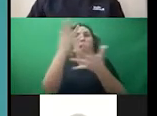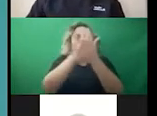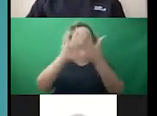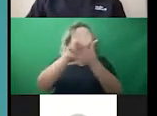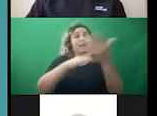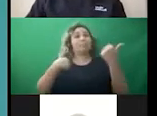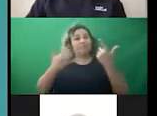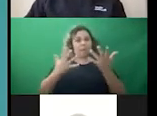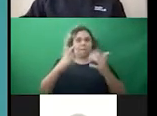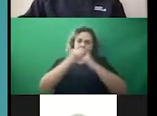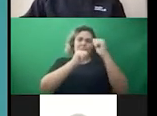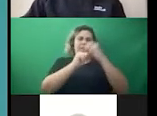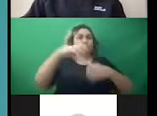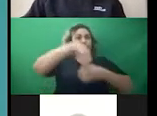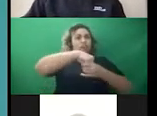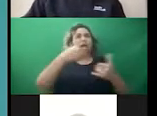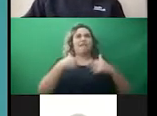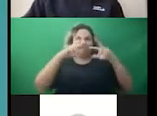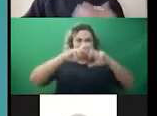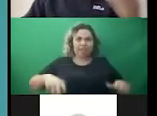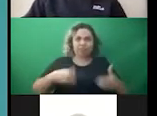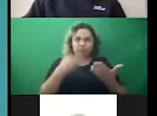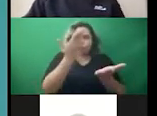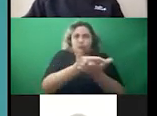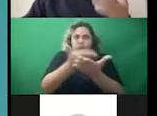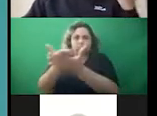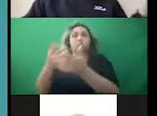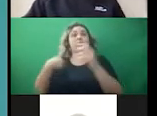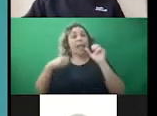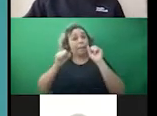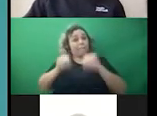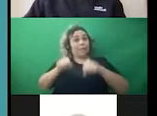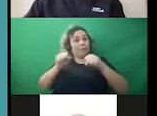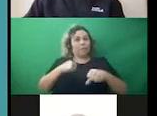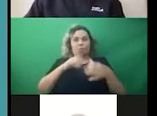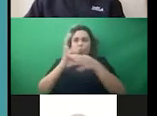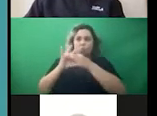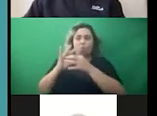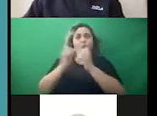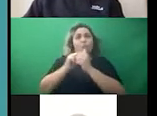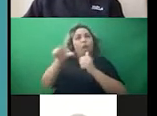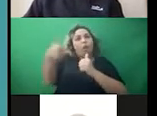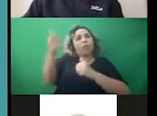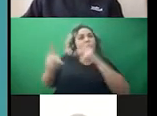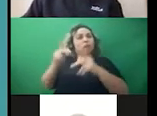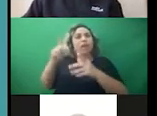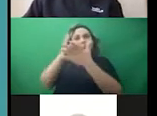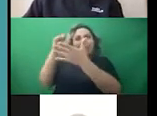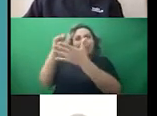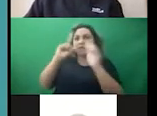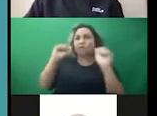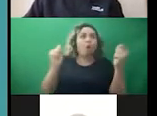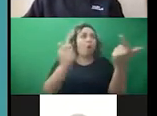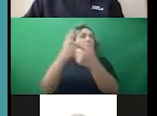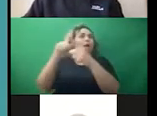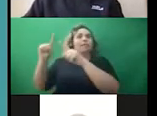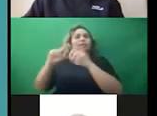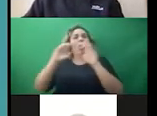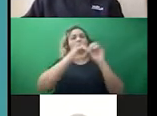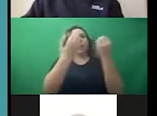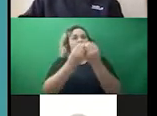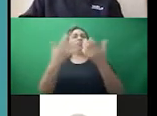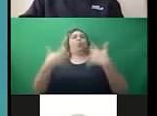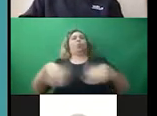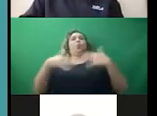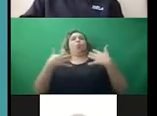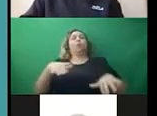grateful that I've been able to be in relationship and learn from a lot of these folks. So let's